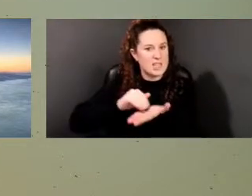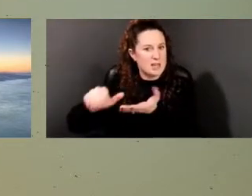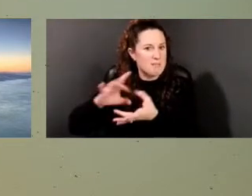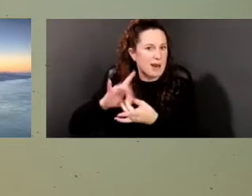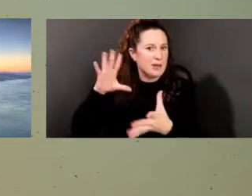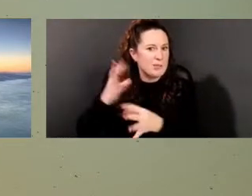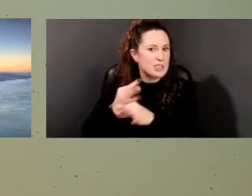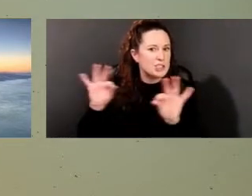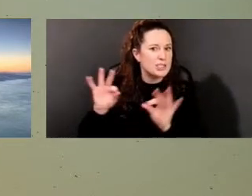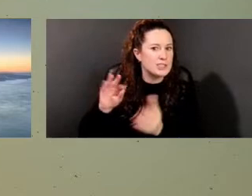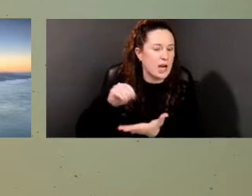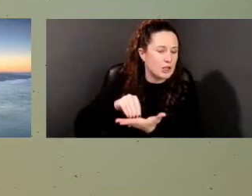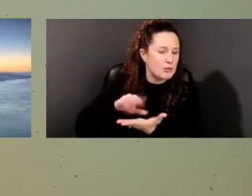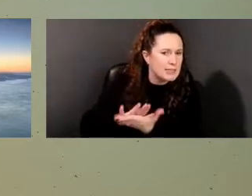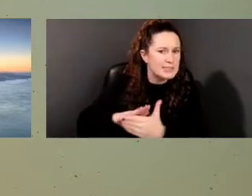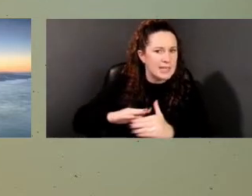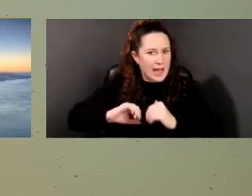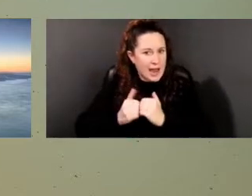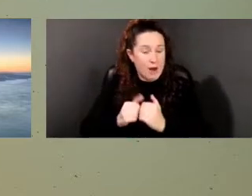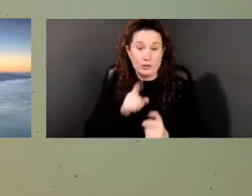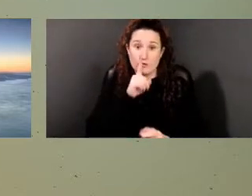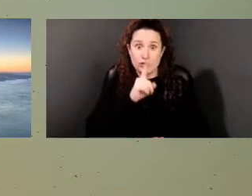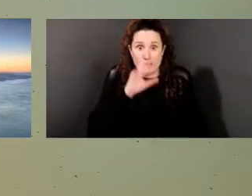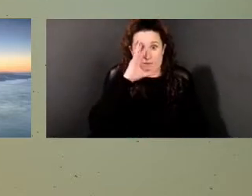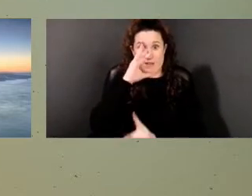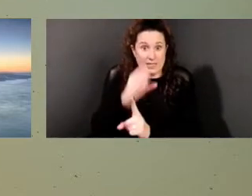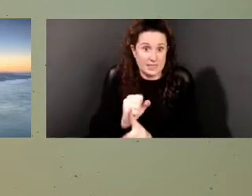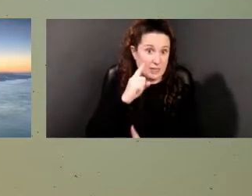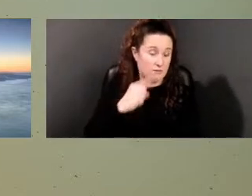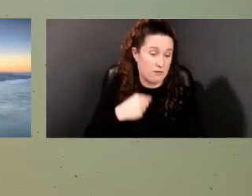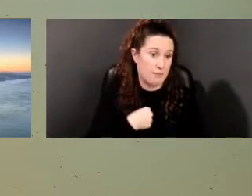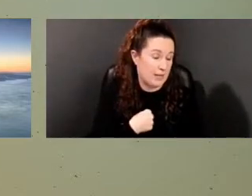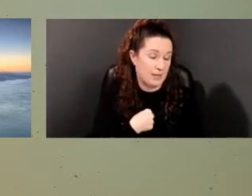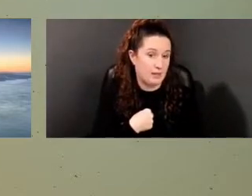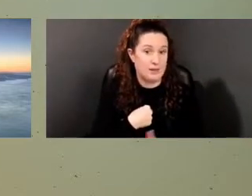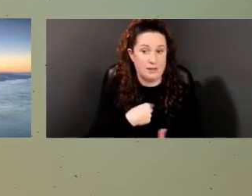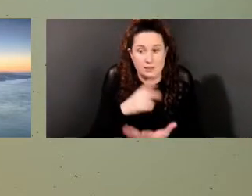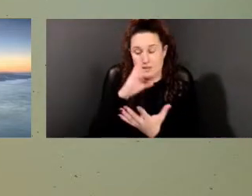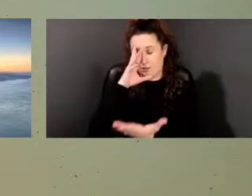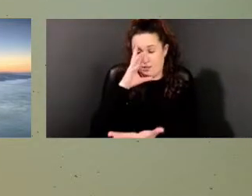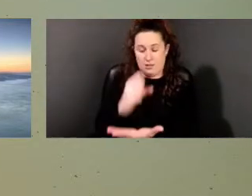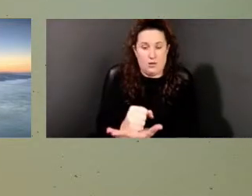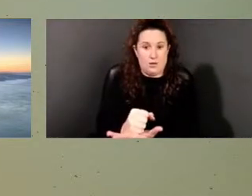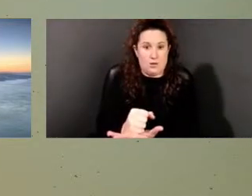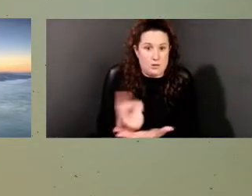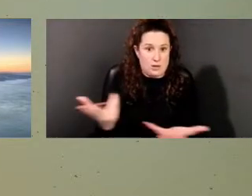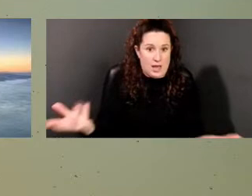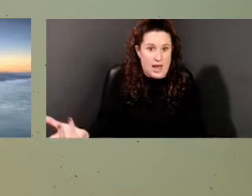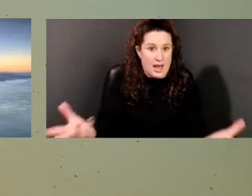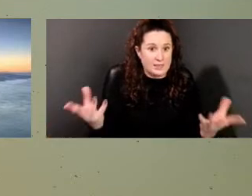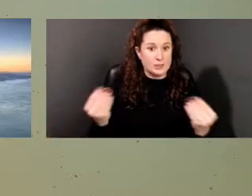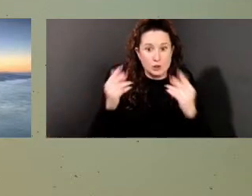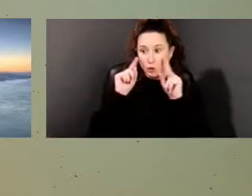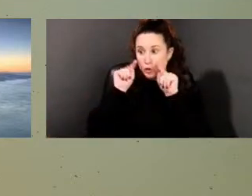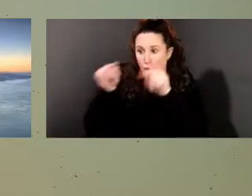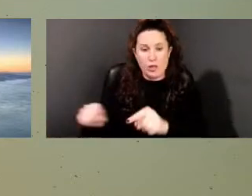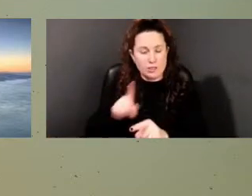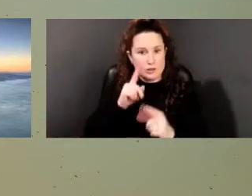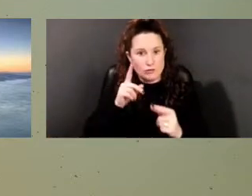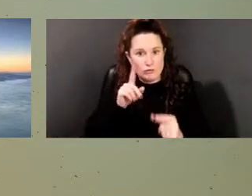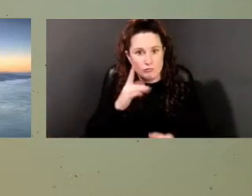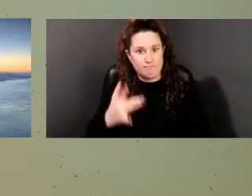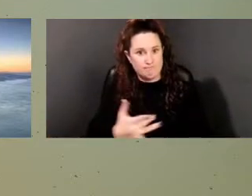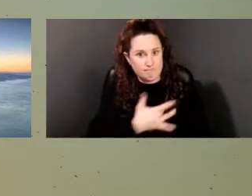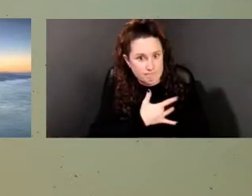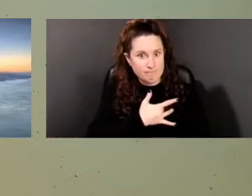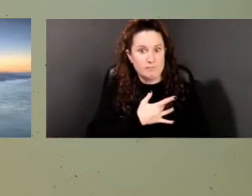really information. And for me, really brings the whole site to life, makes it real. These are human beings. These are human beings